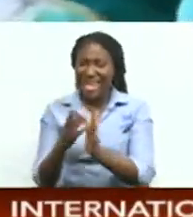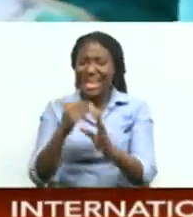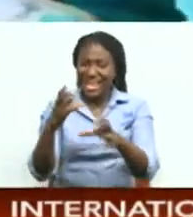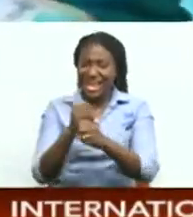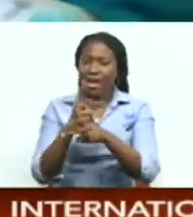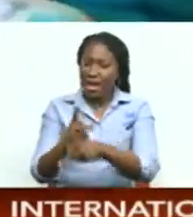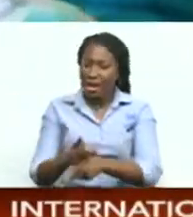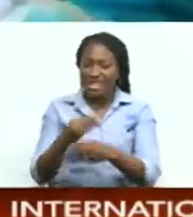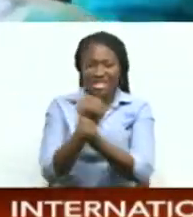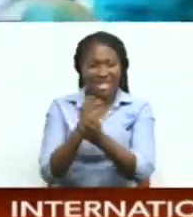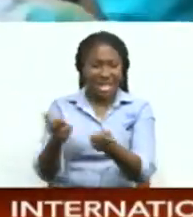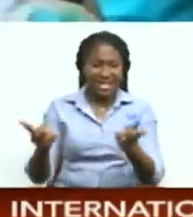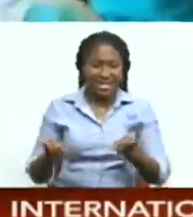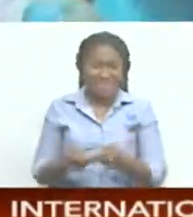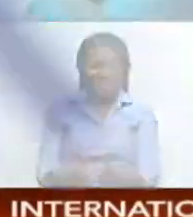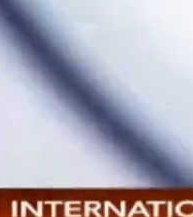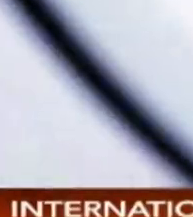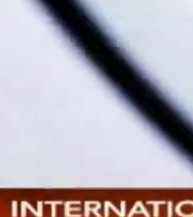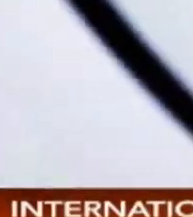care in a safe environment